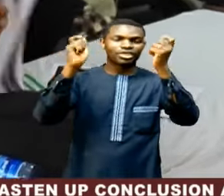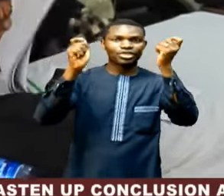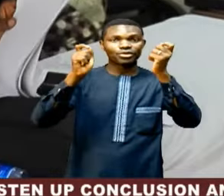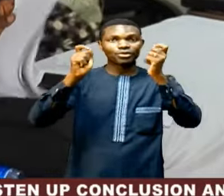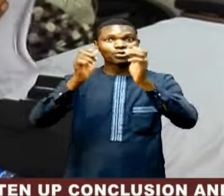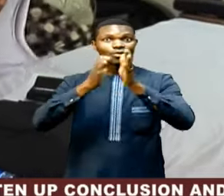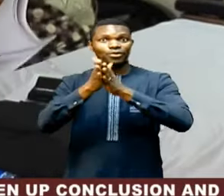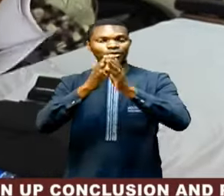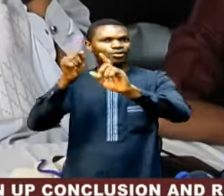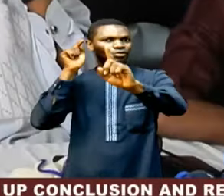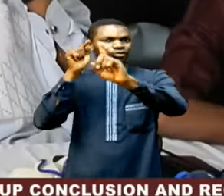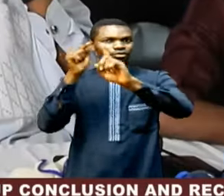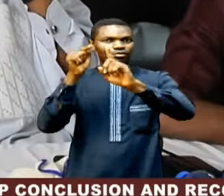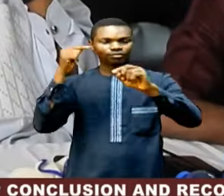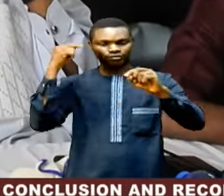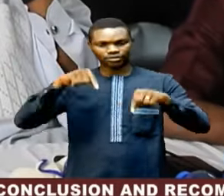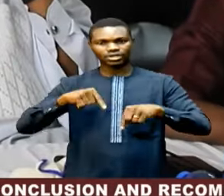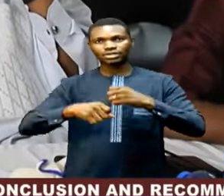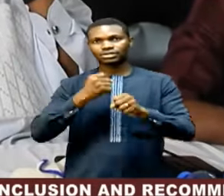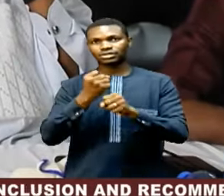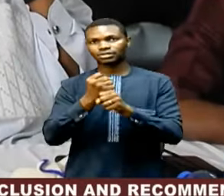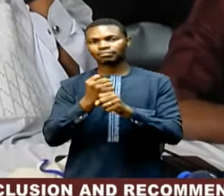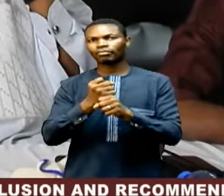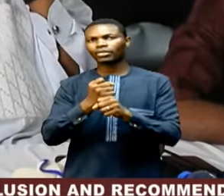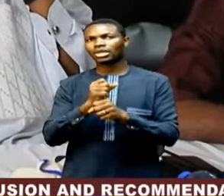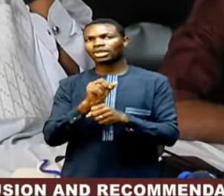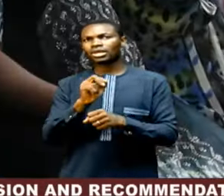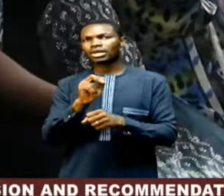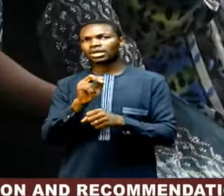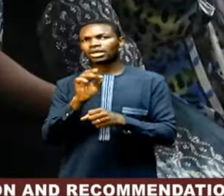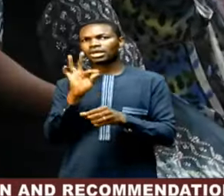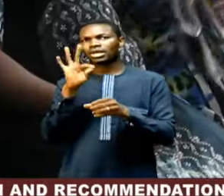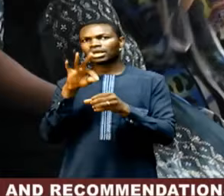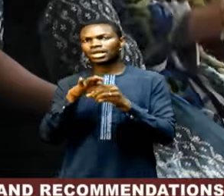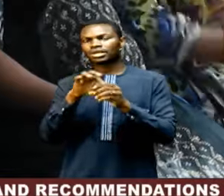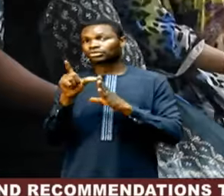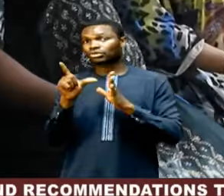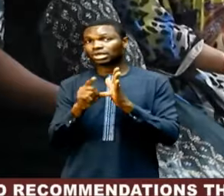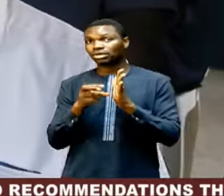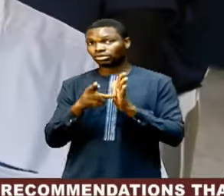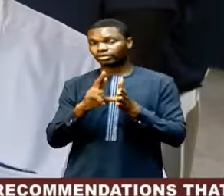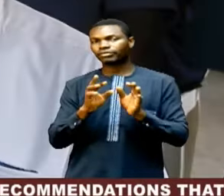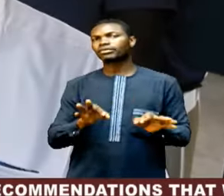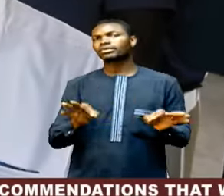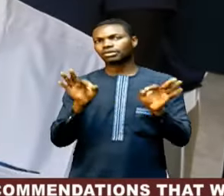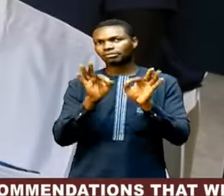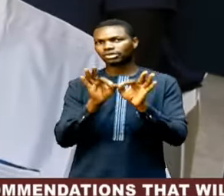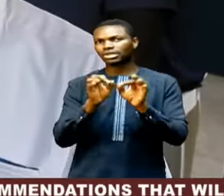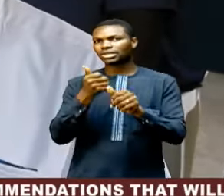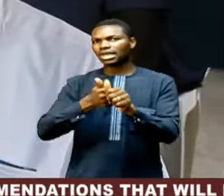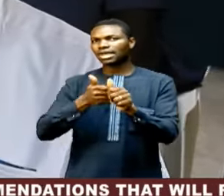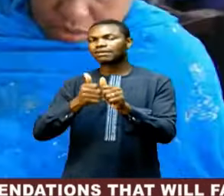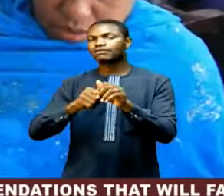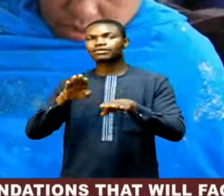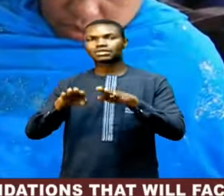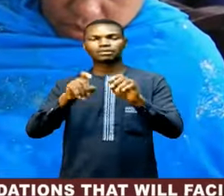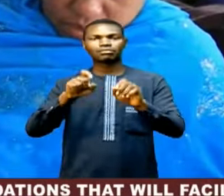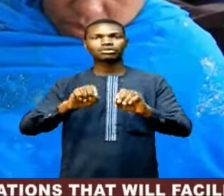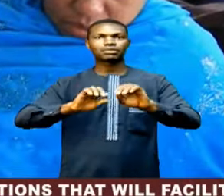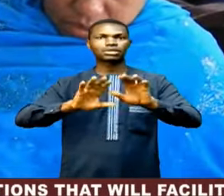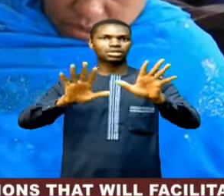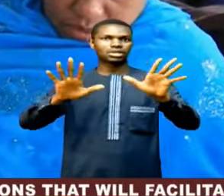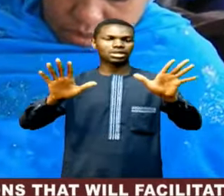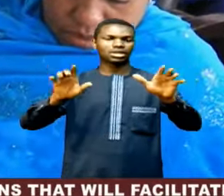party sees a review of the Electoral Act as key in the quest to have a system where every step is transparent and devoid of